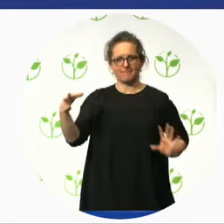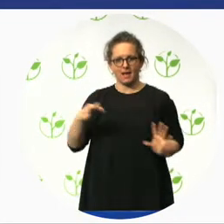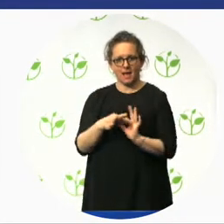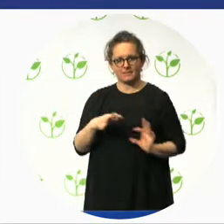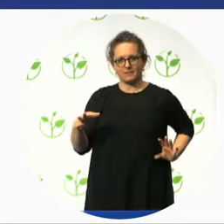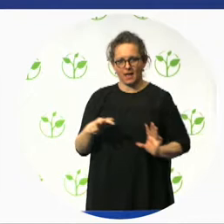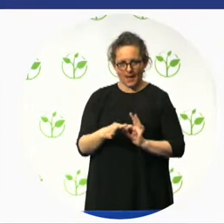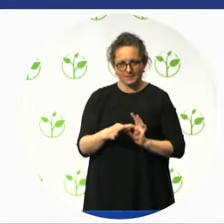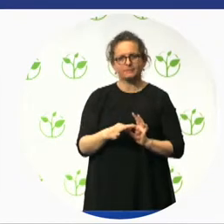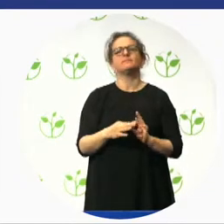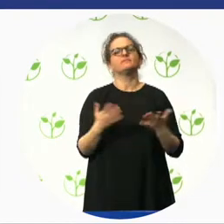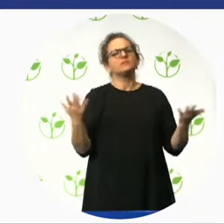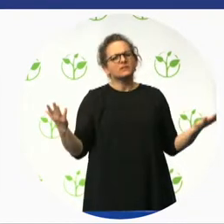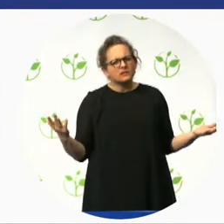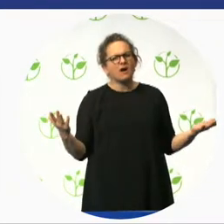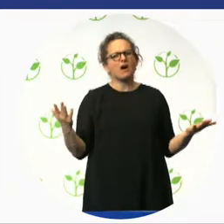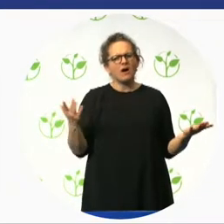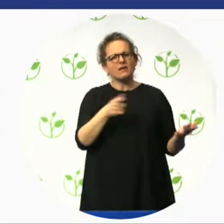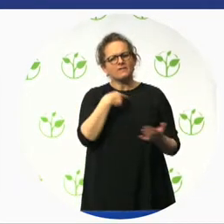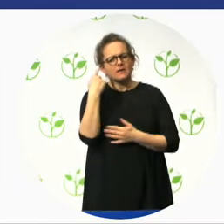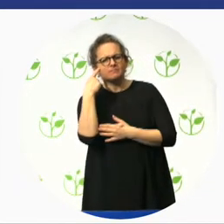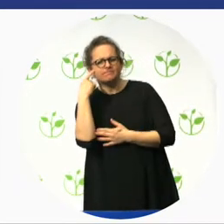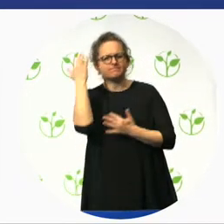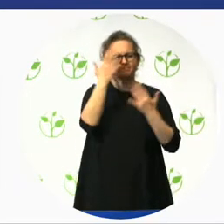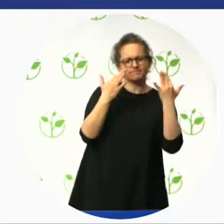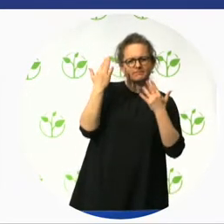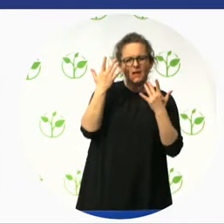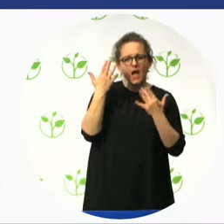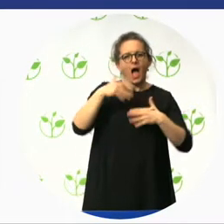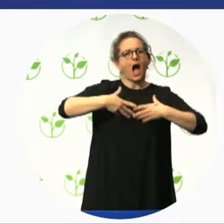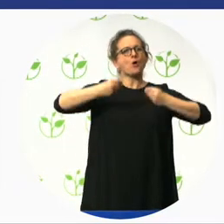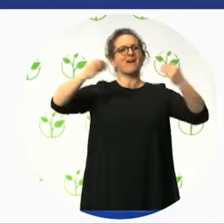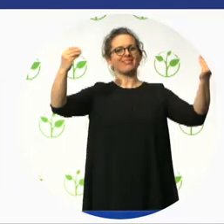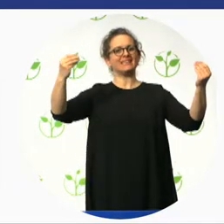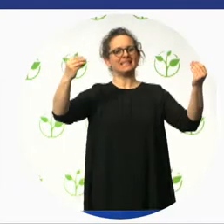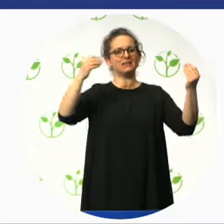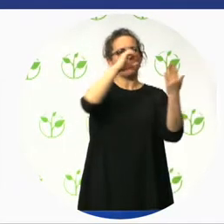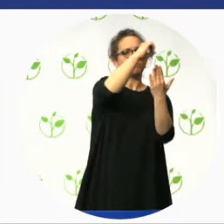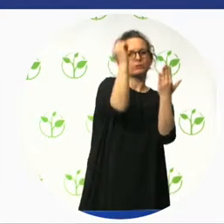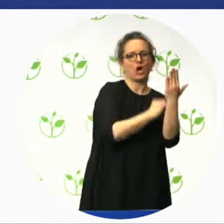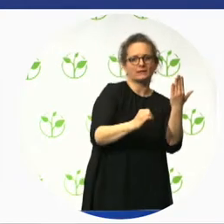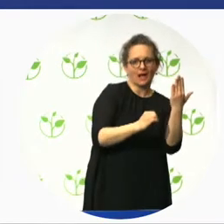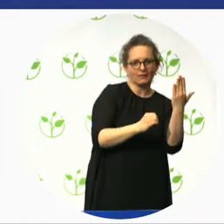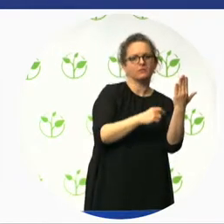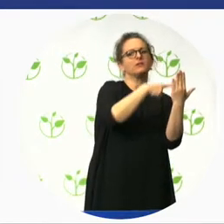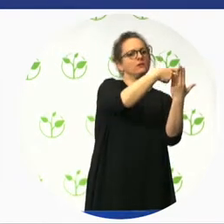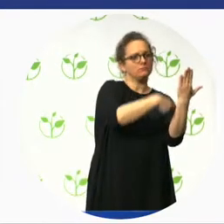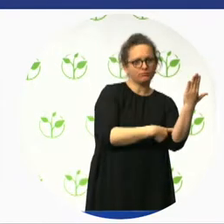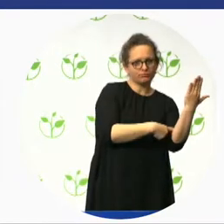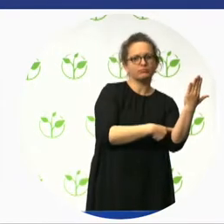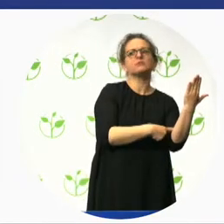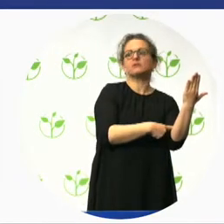If a building scores 80% or higher on the survey, it gets a certified gold designation. Between 60% and